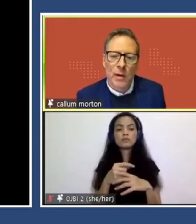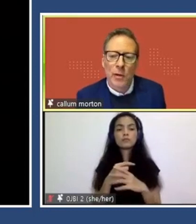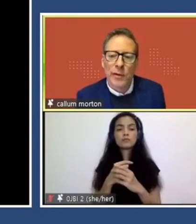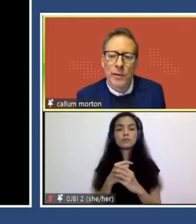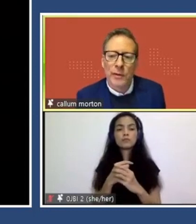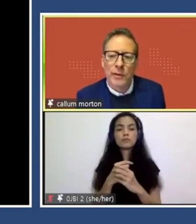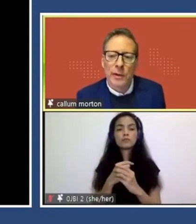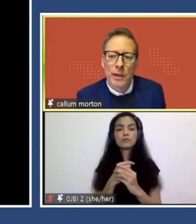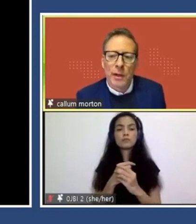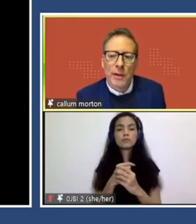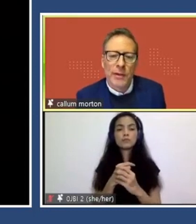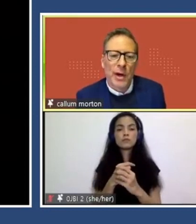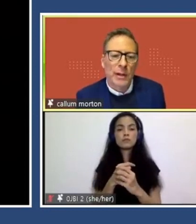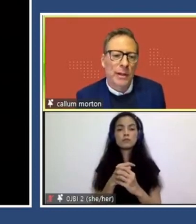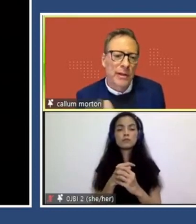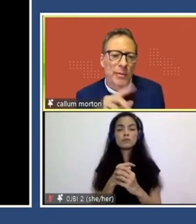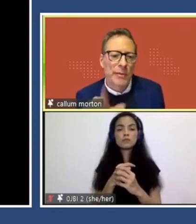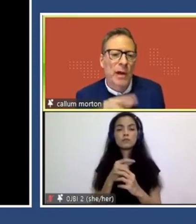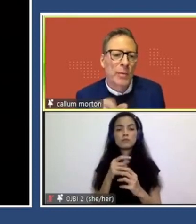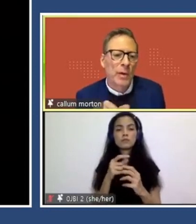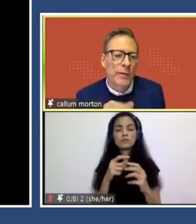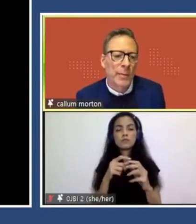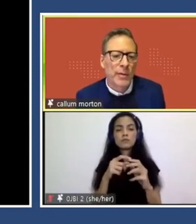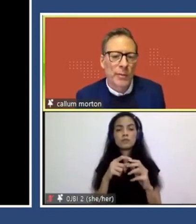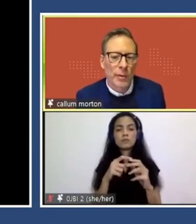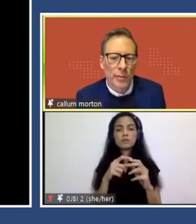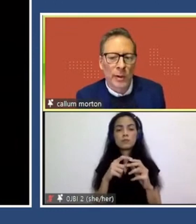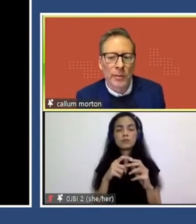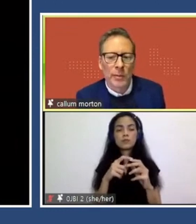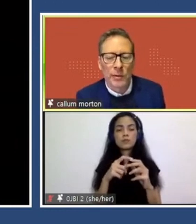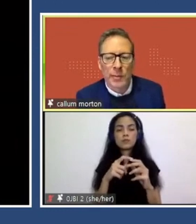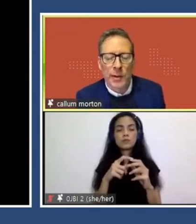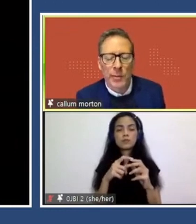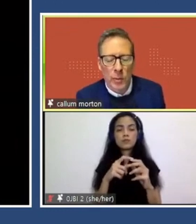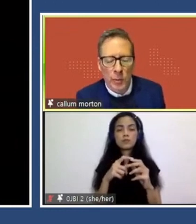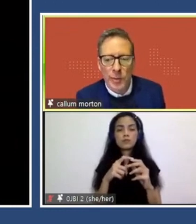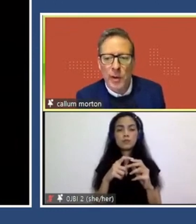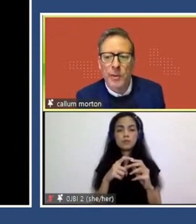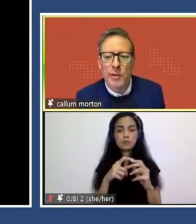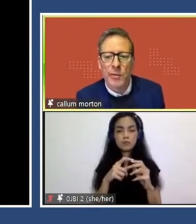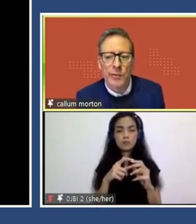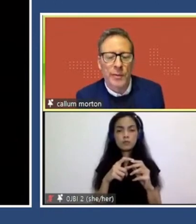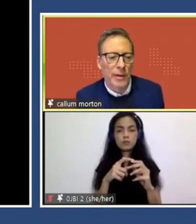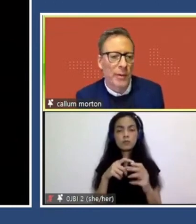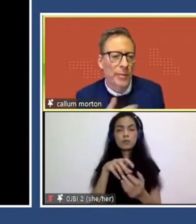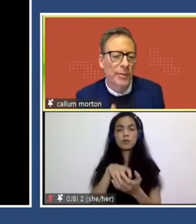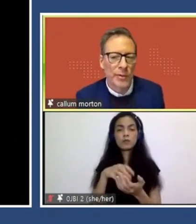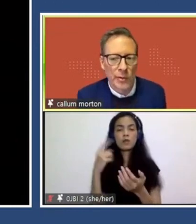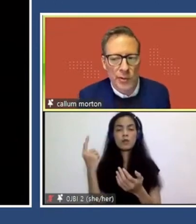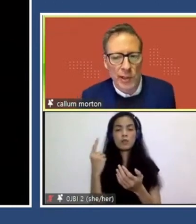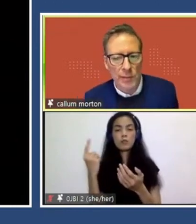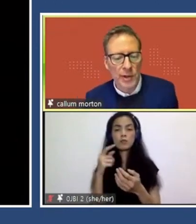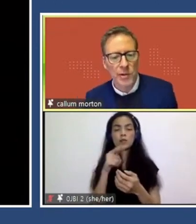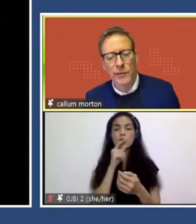uh, lives actually at Caulfield. Um, the title and conceptual framework of this place will, um, call this place, or if the open is drawn from the